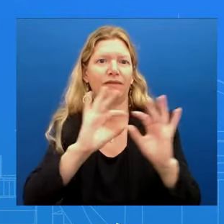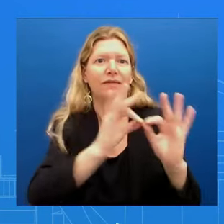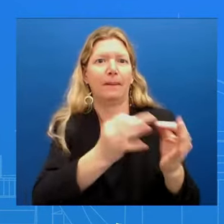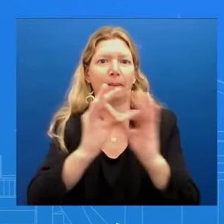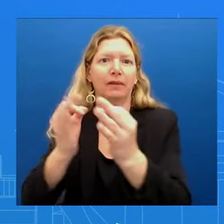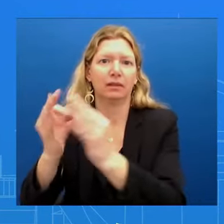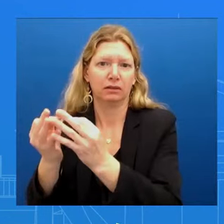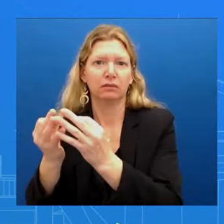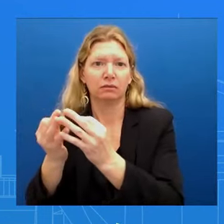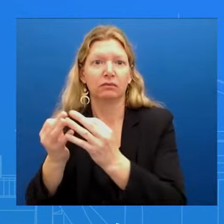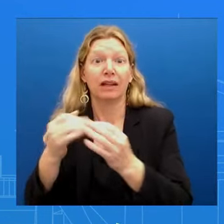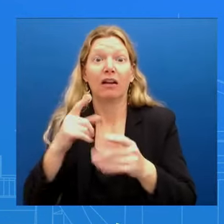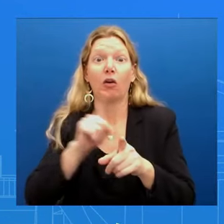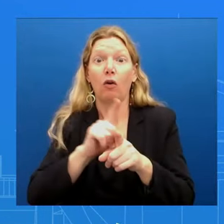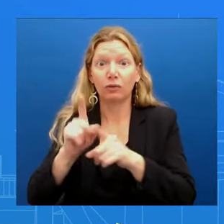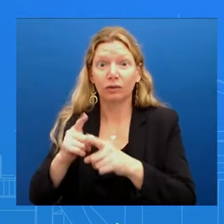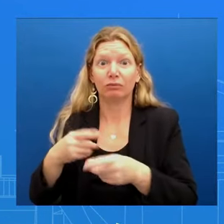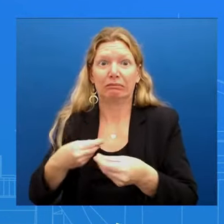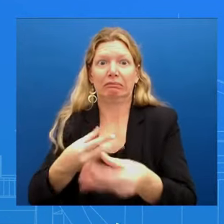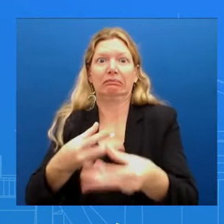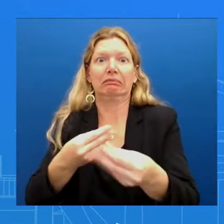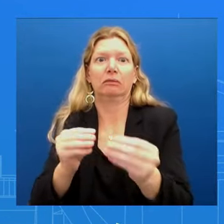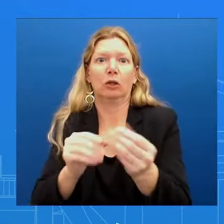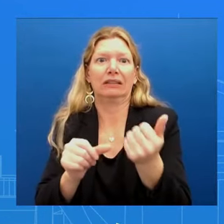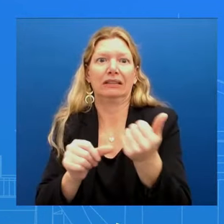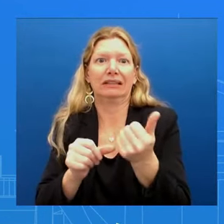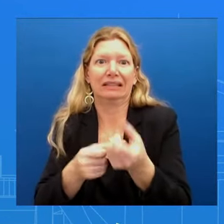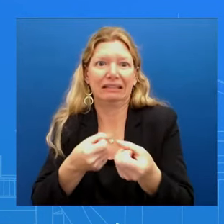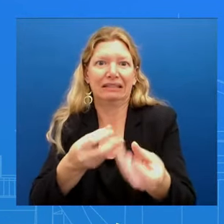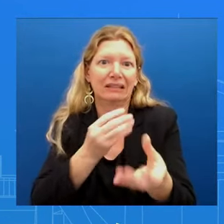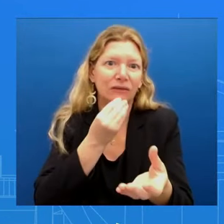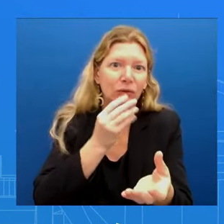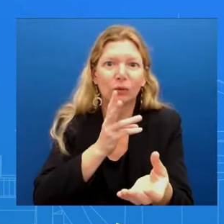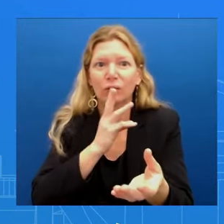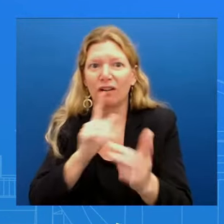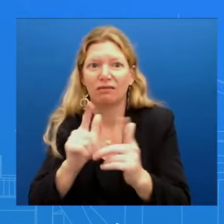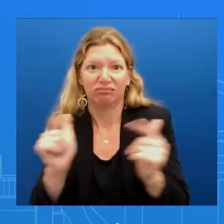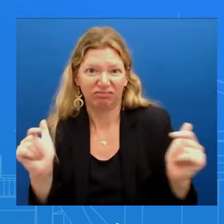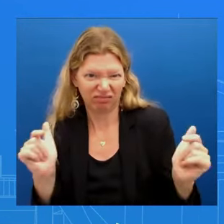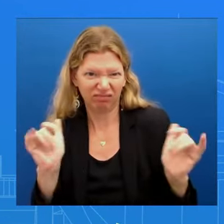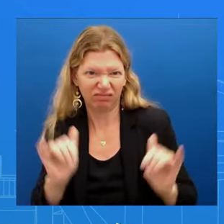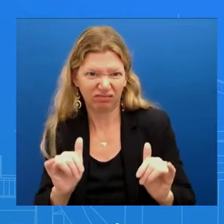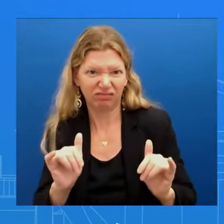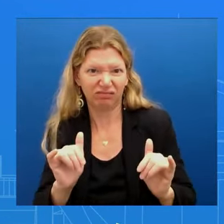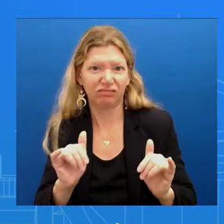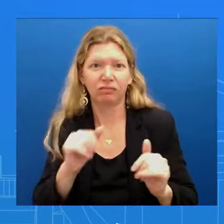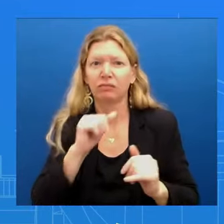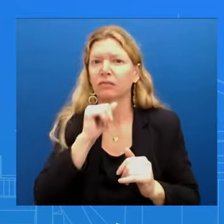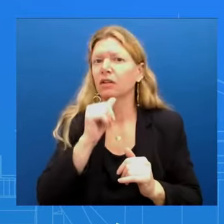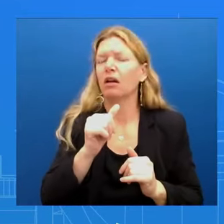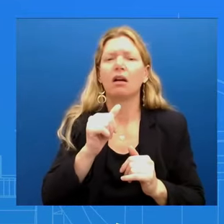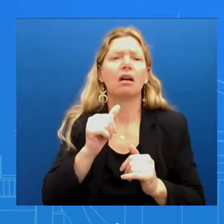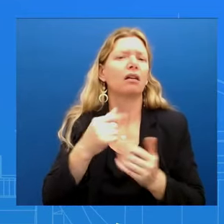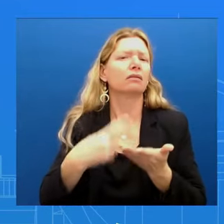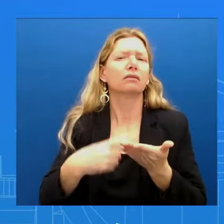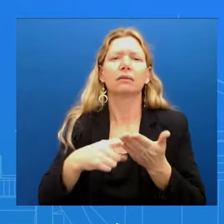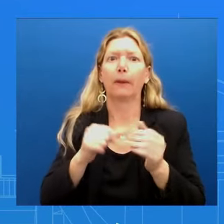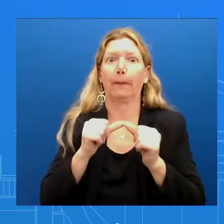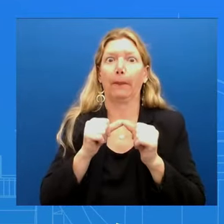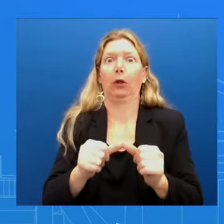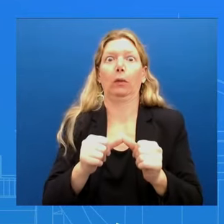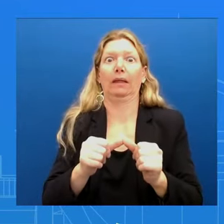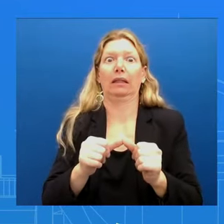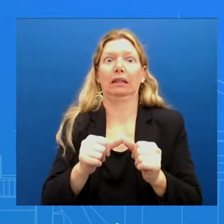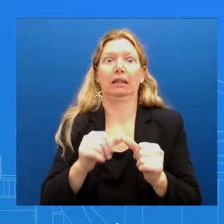extended humanitarian pause I'm talking about a permanent pause I know what you're asking What I'm saying is we support and continue to support an extended humanitarian pause